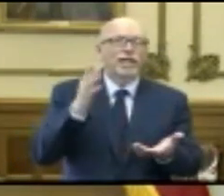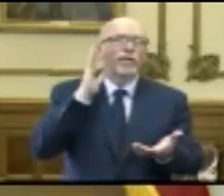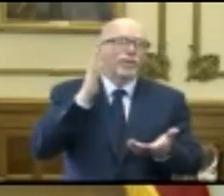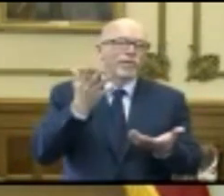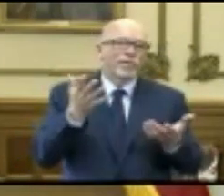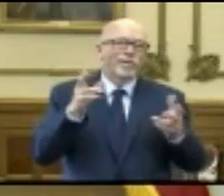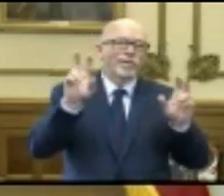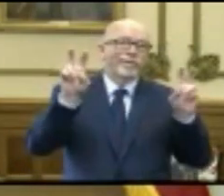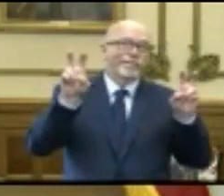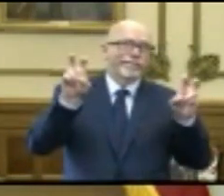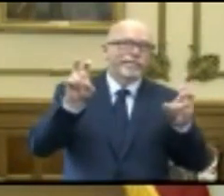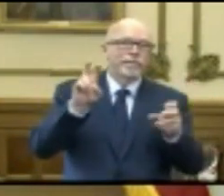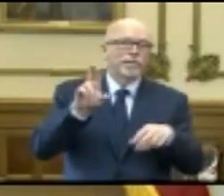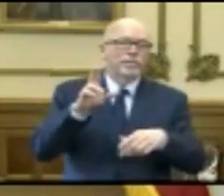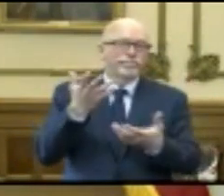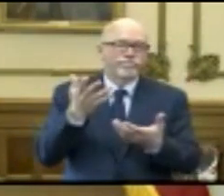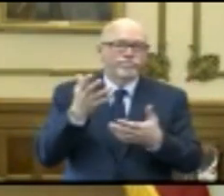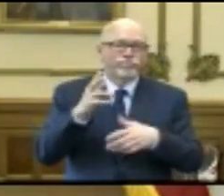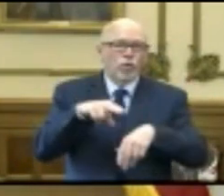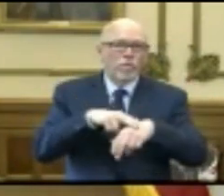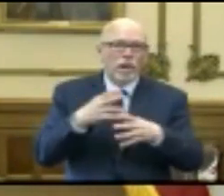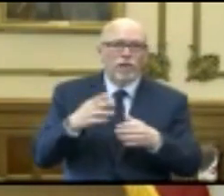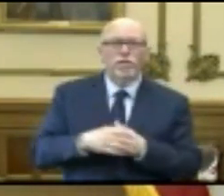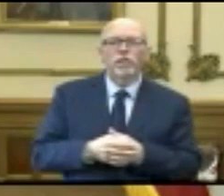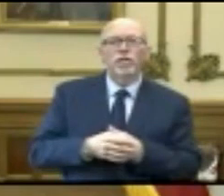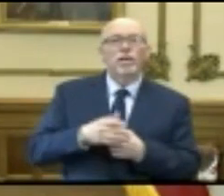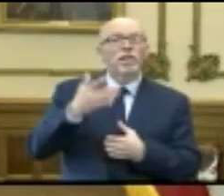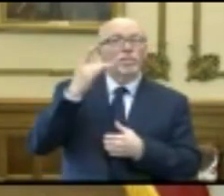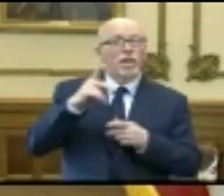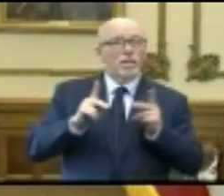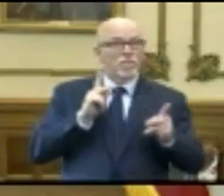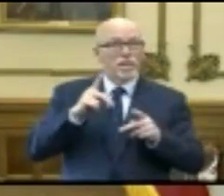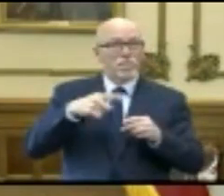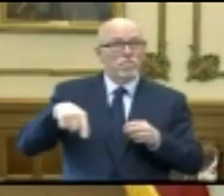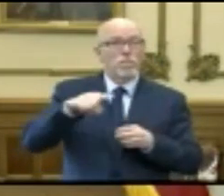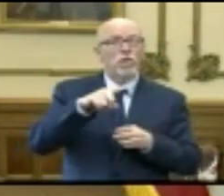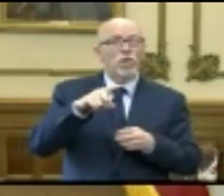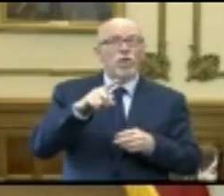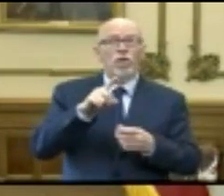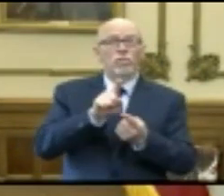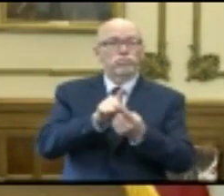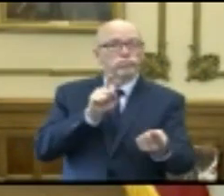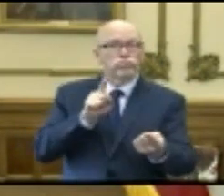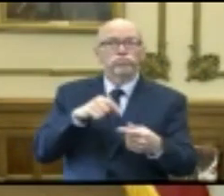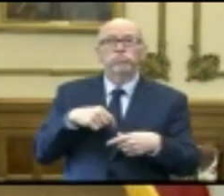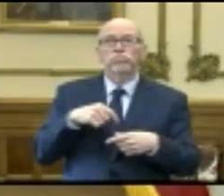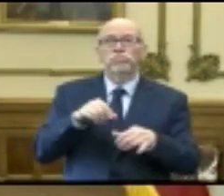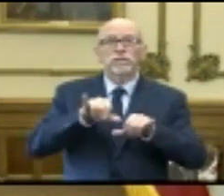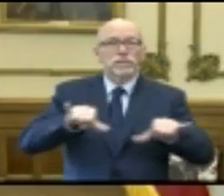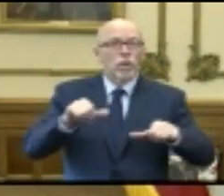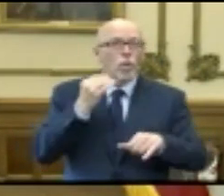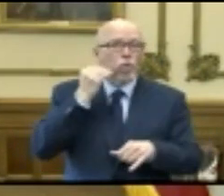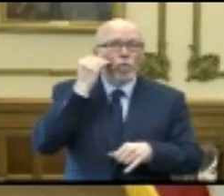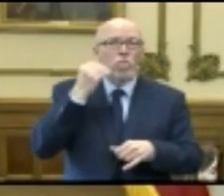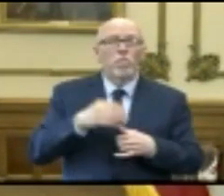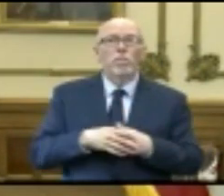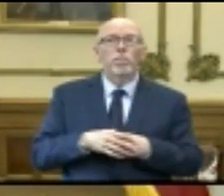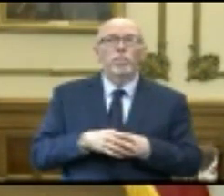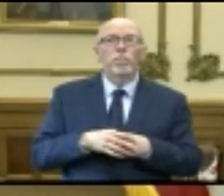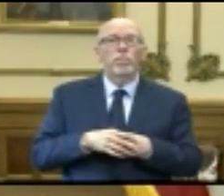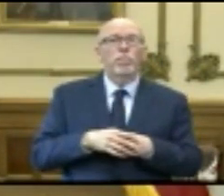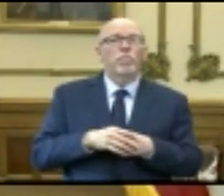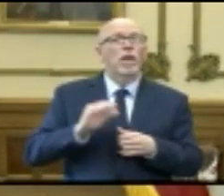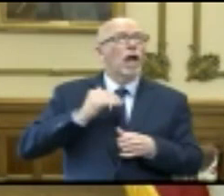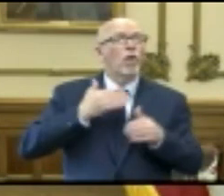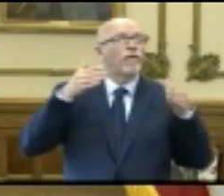emphasis. Because Hoosiers have rightly had to social distance and shelter in place, our